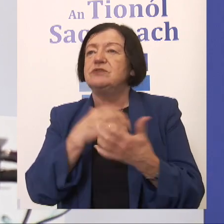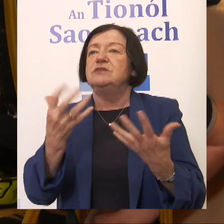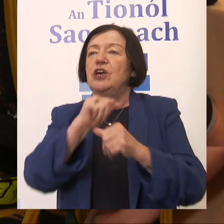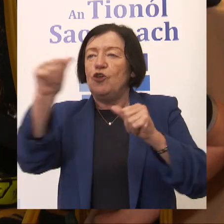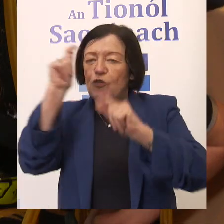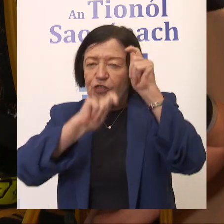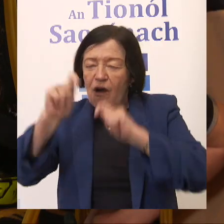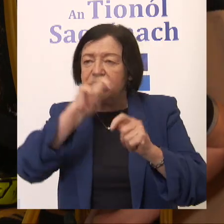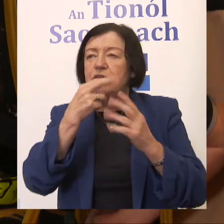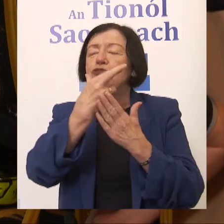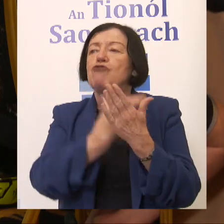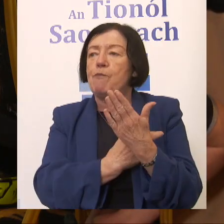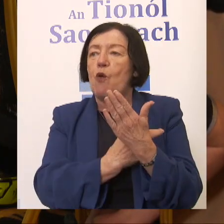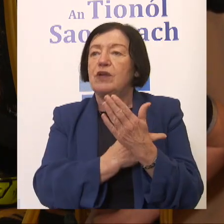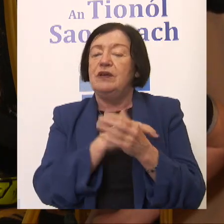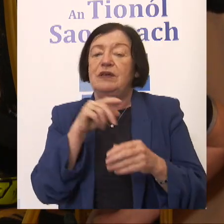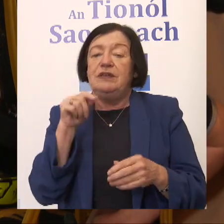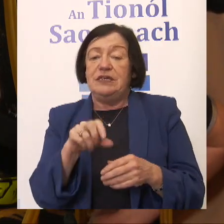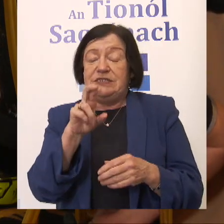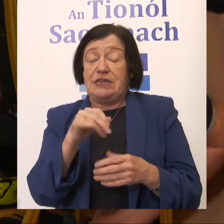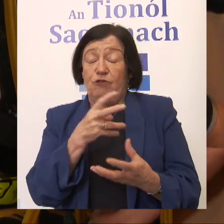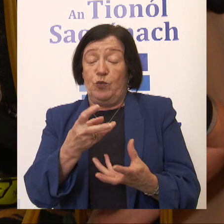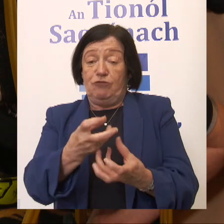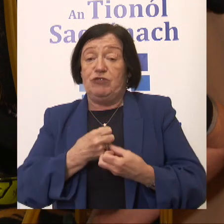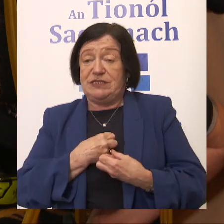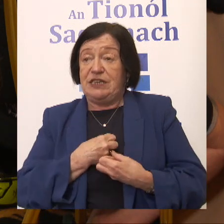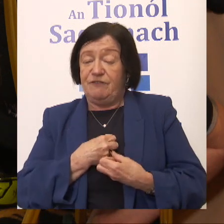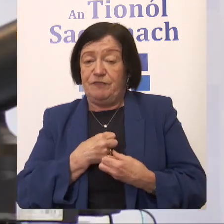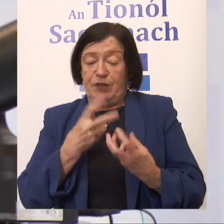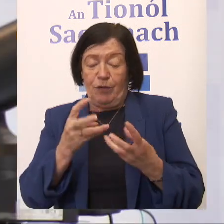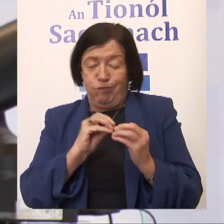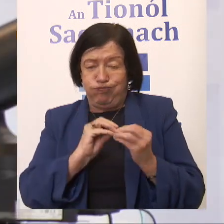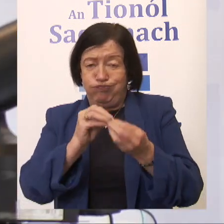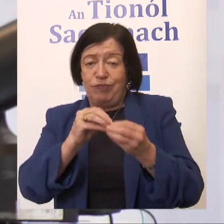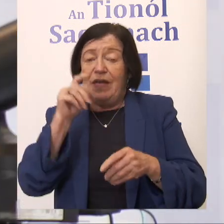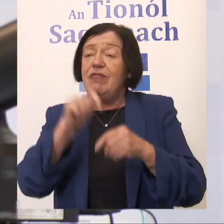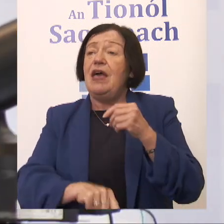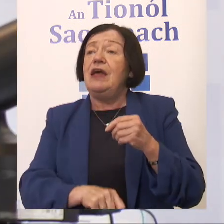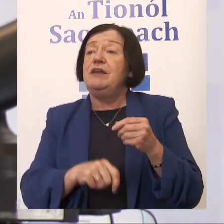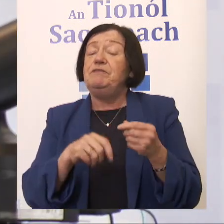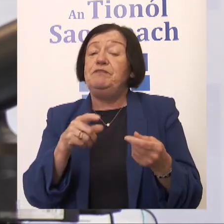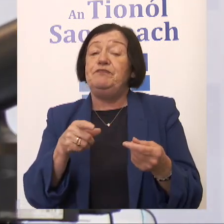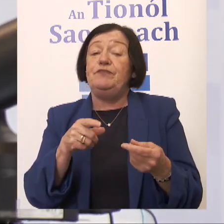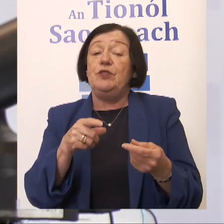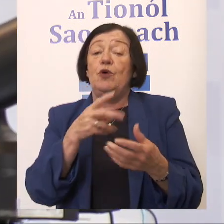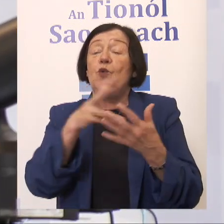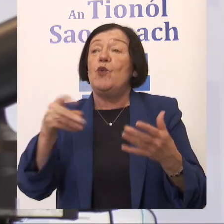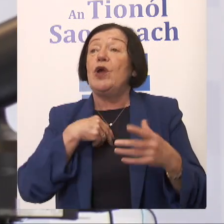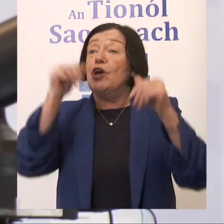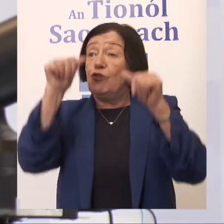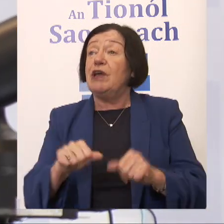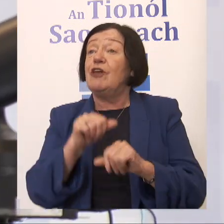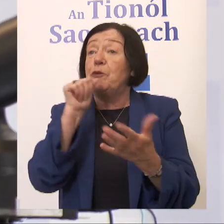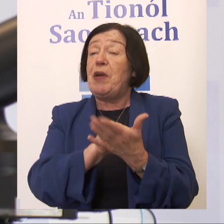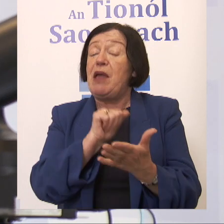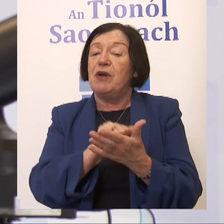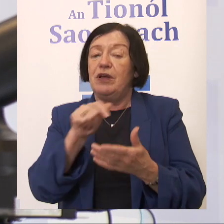thoughts on the report that the secretariat will draft. And then finally, once we can agree on a paper